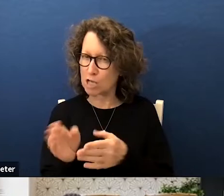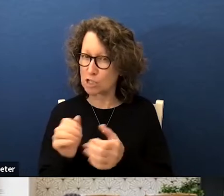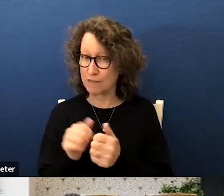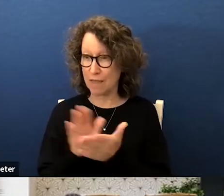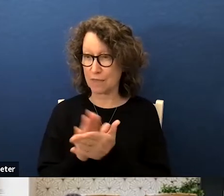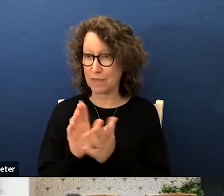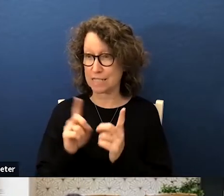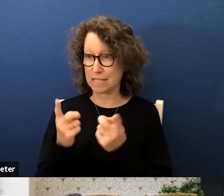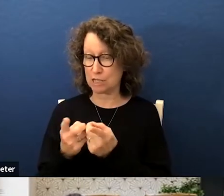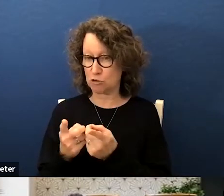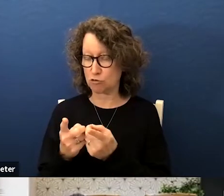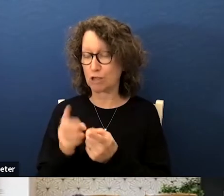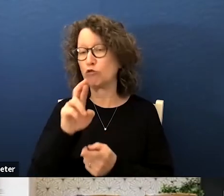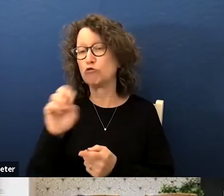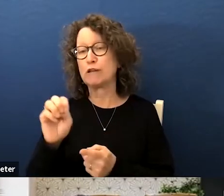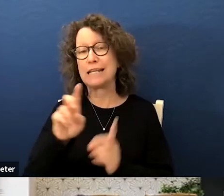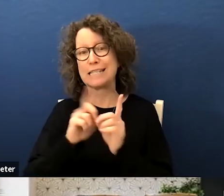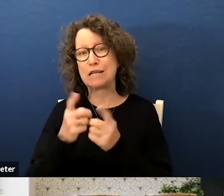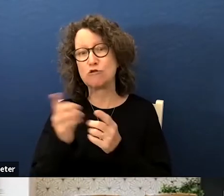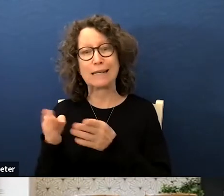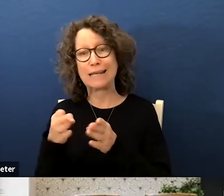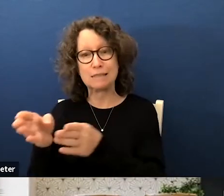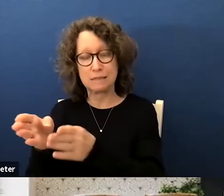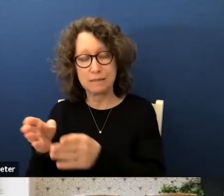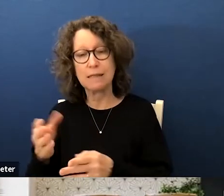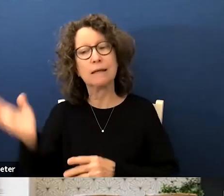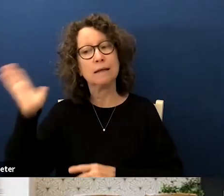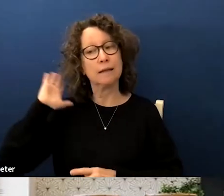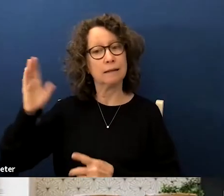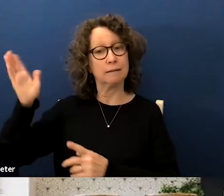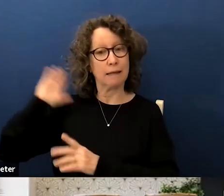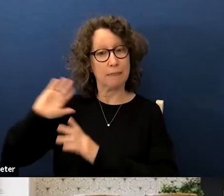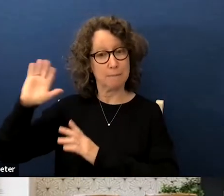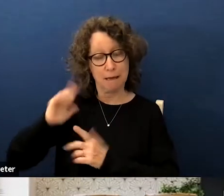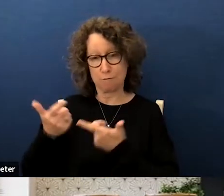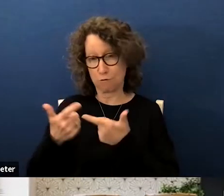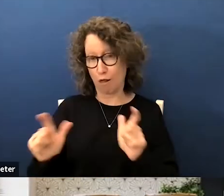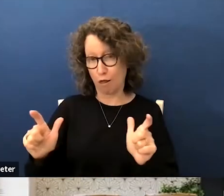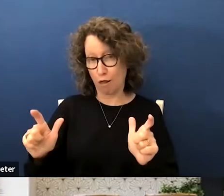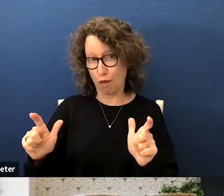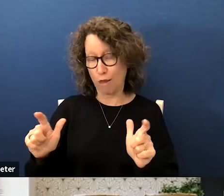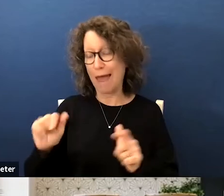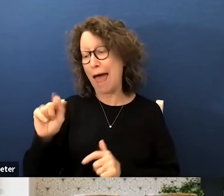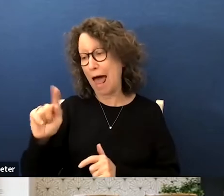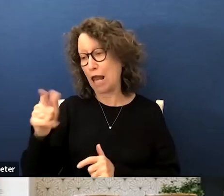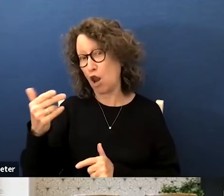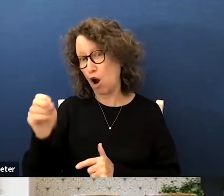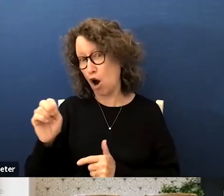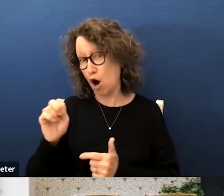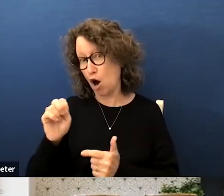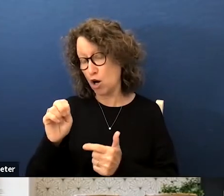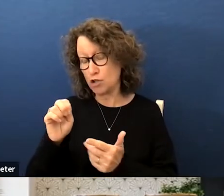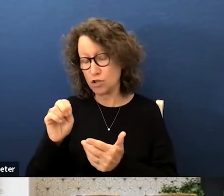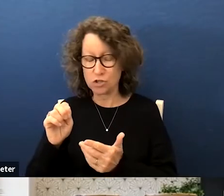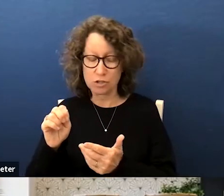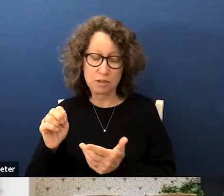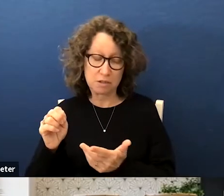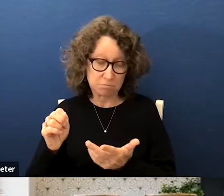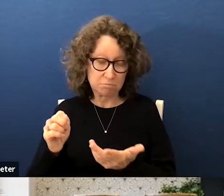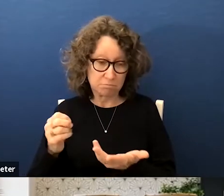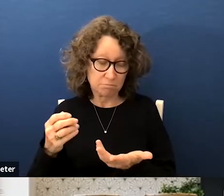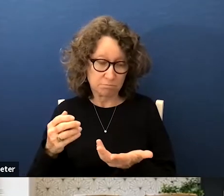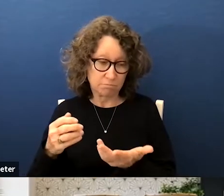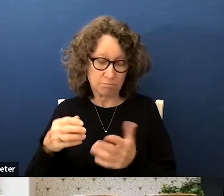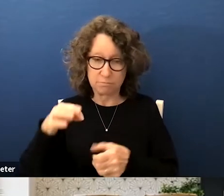the redistricting has been heading towards in the past you know large scale at large school board elections have delivered fair representation